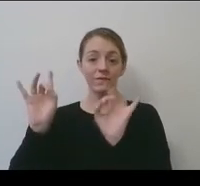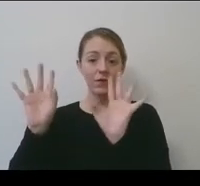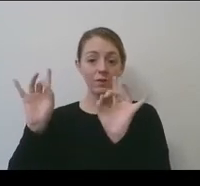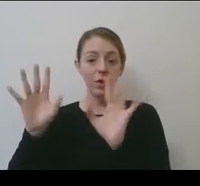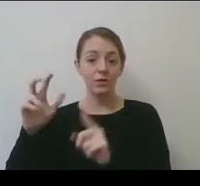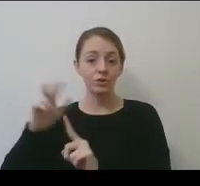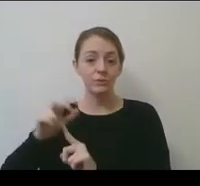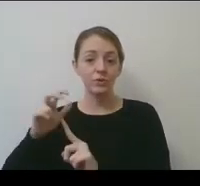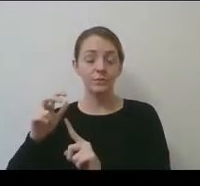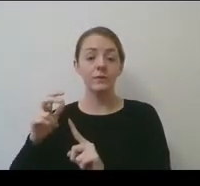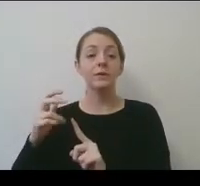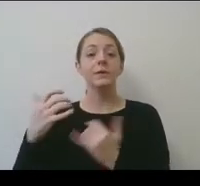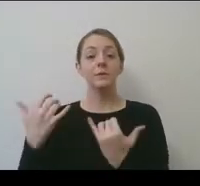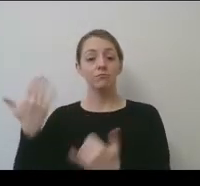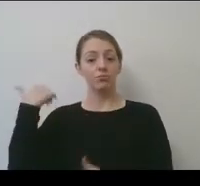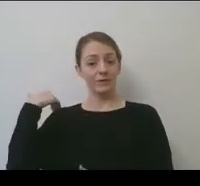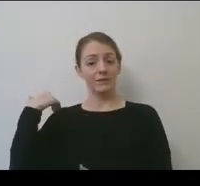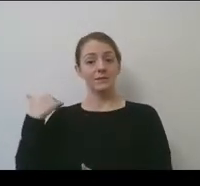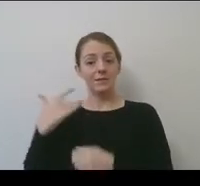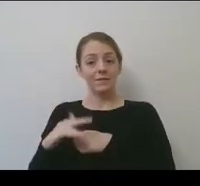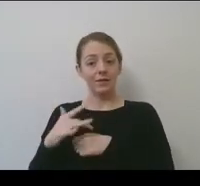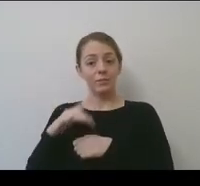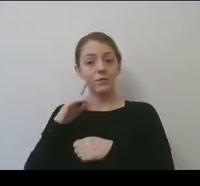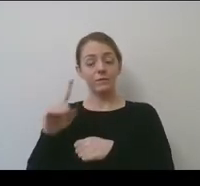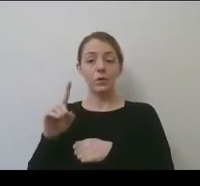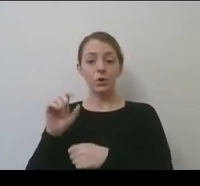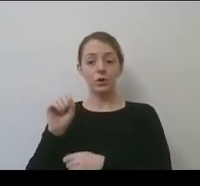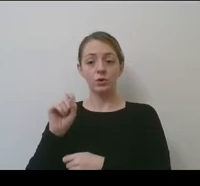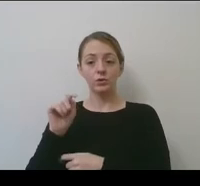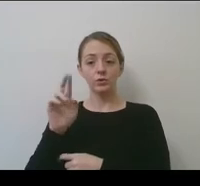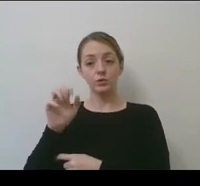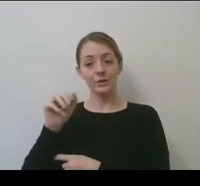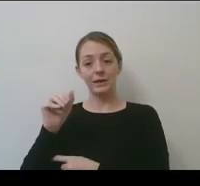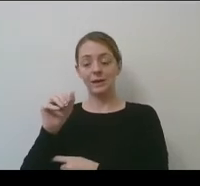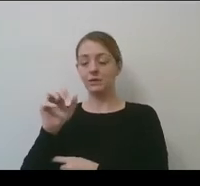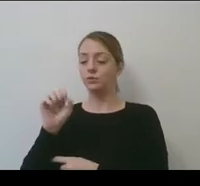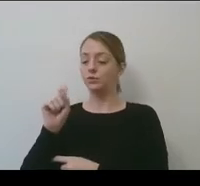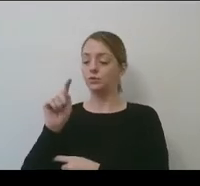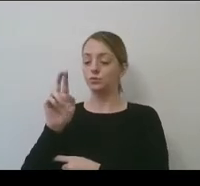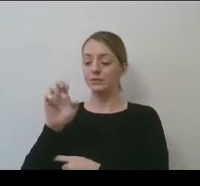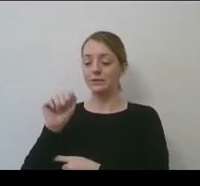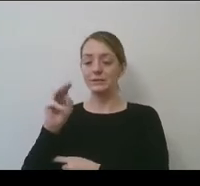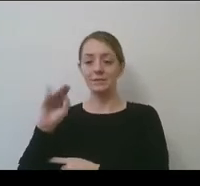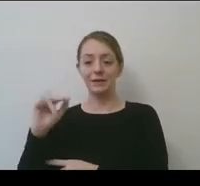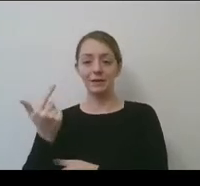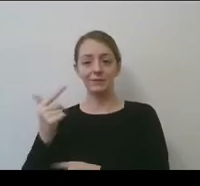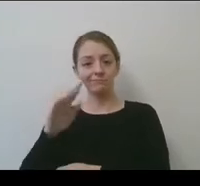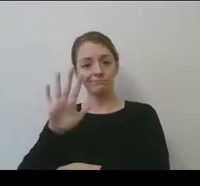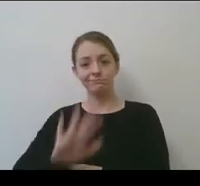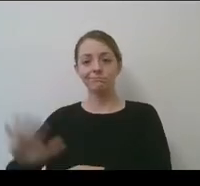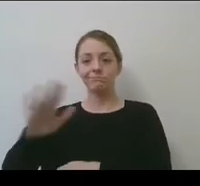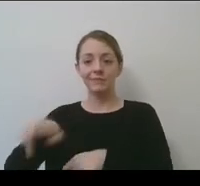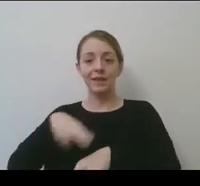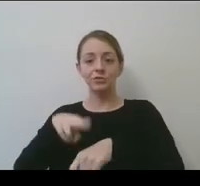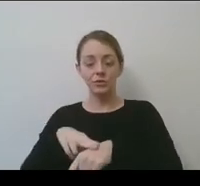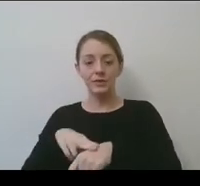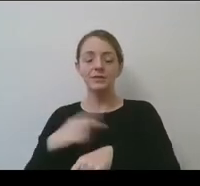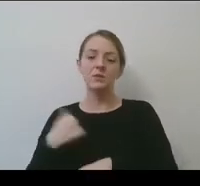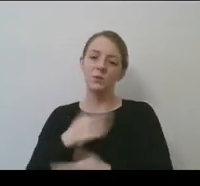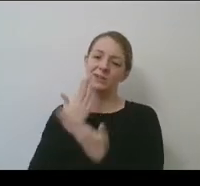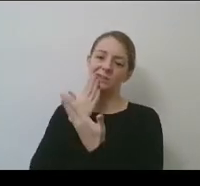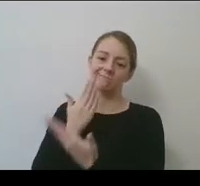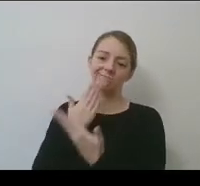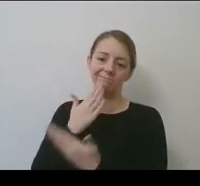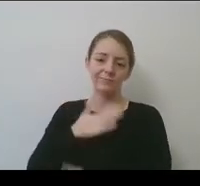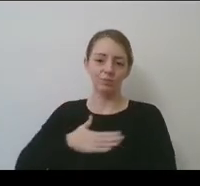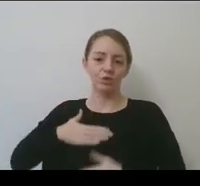for streaming nationally. And so we're, we're really appreciative of ESPN's coverage of our championships and, um, and